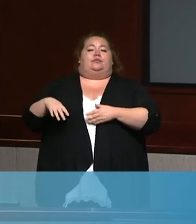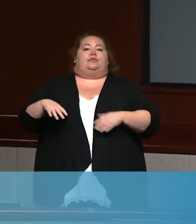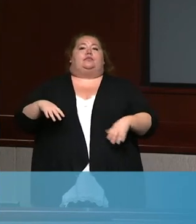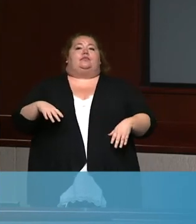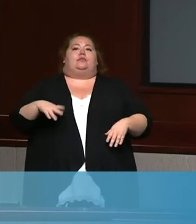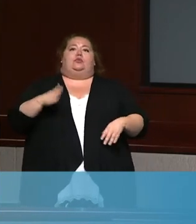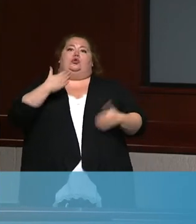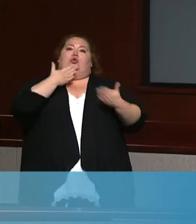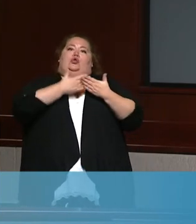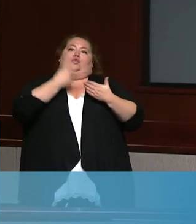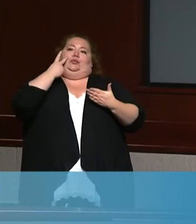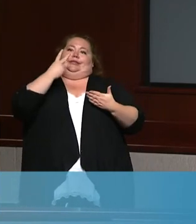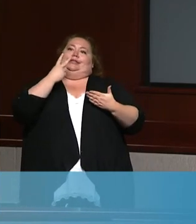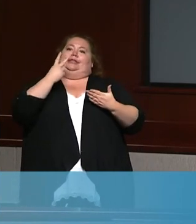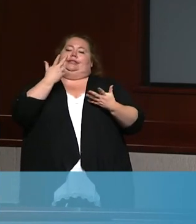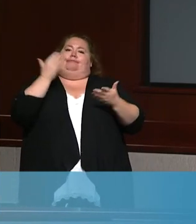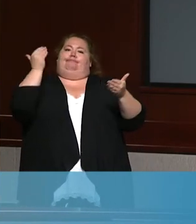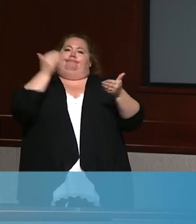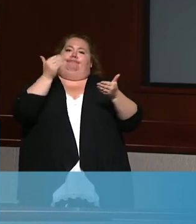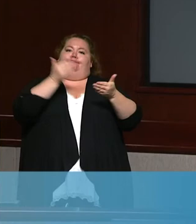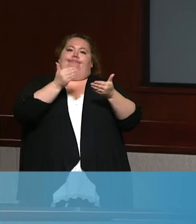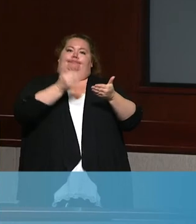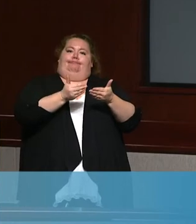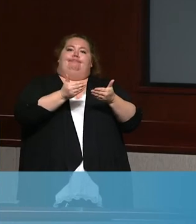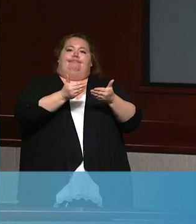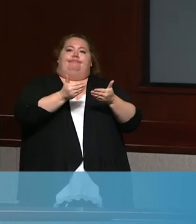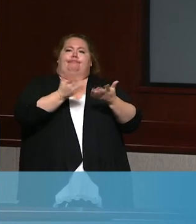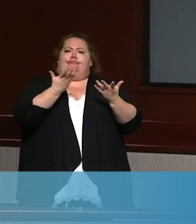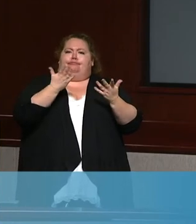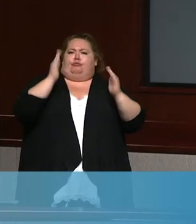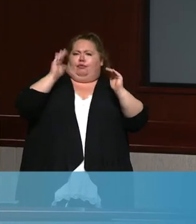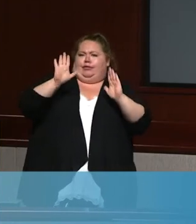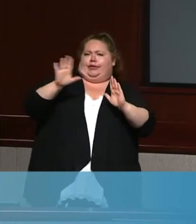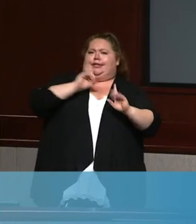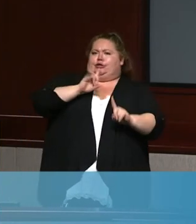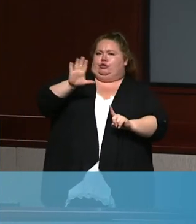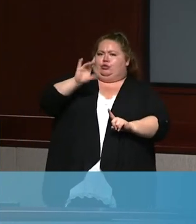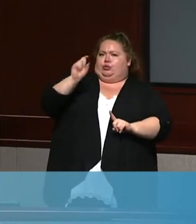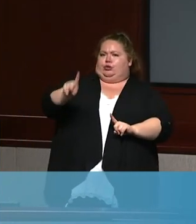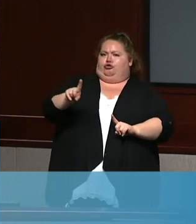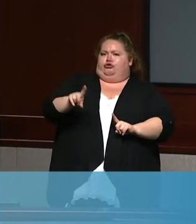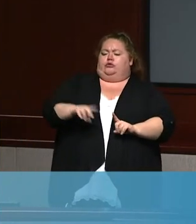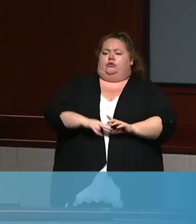that we're getting closer. So I just, I wanted to be able to respond. Hopefully I answered your earlier question also.